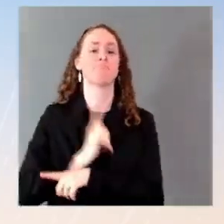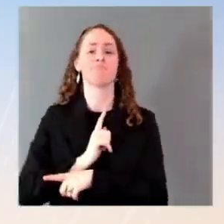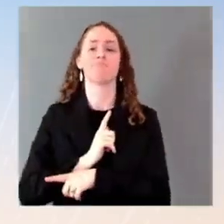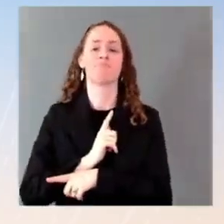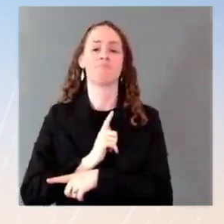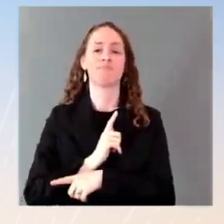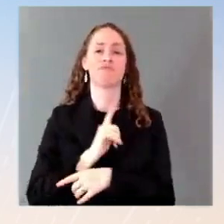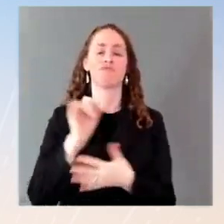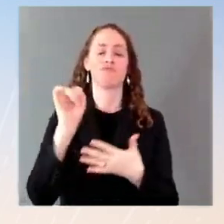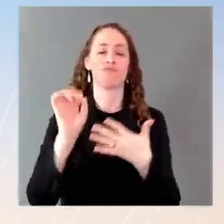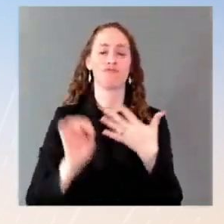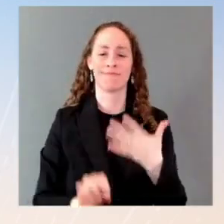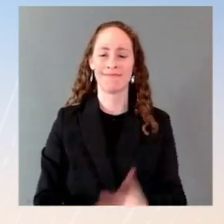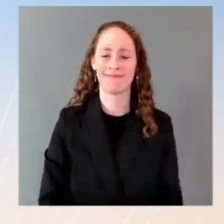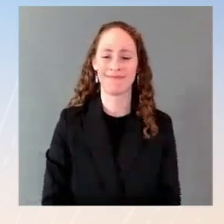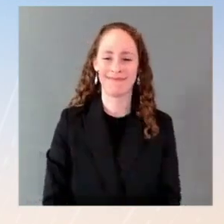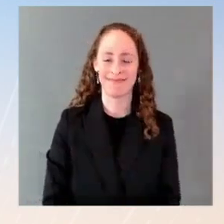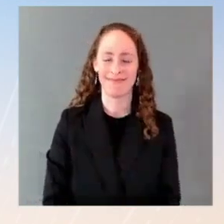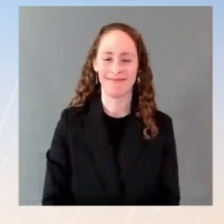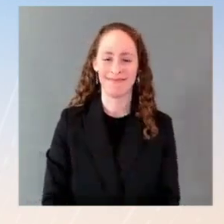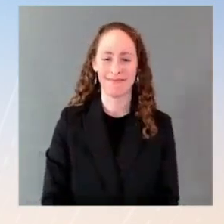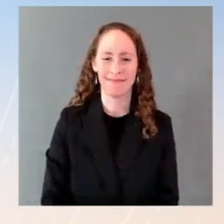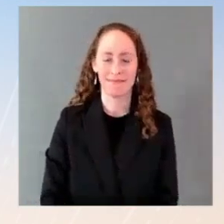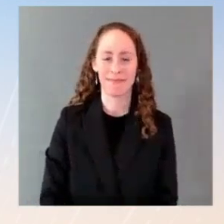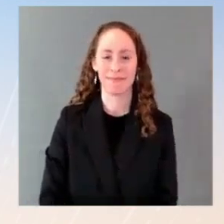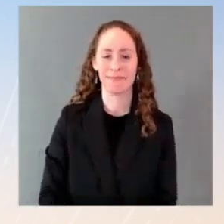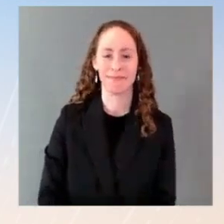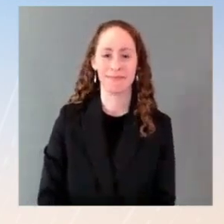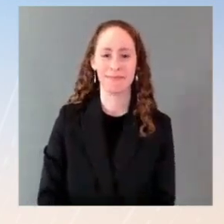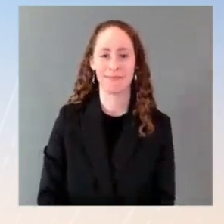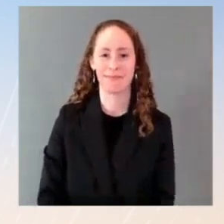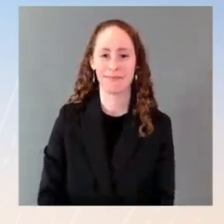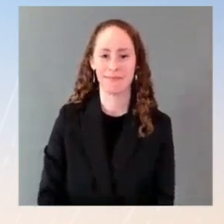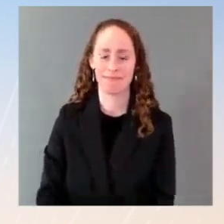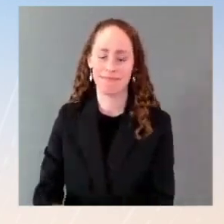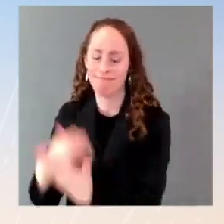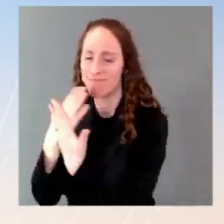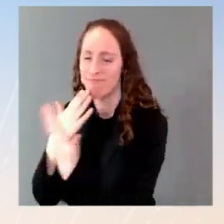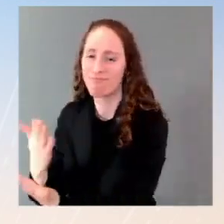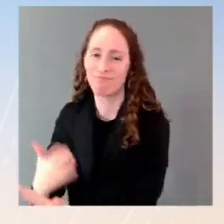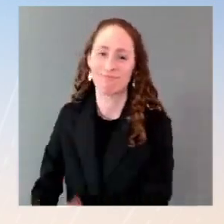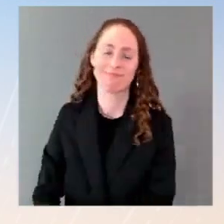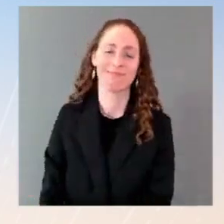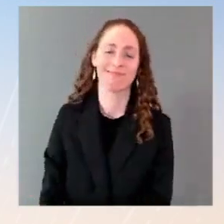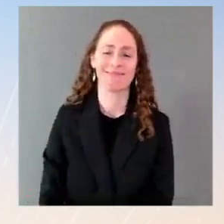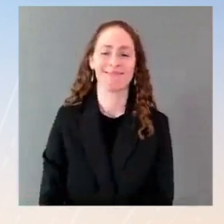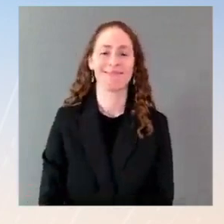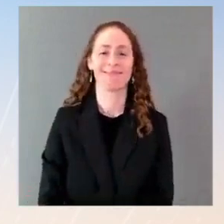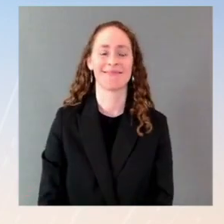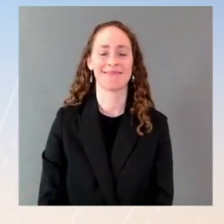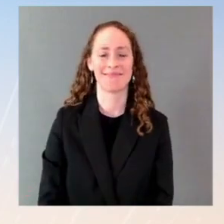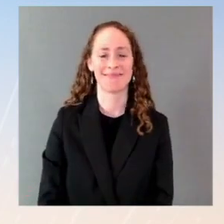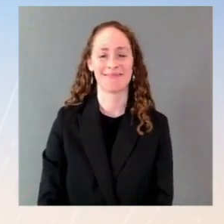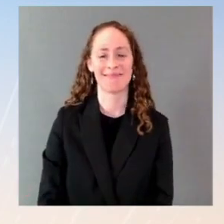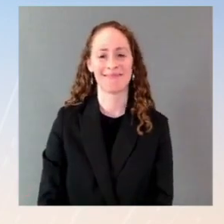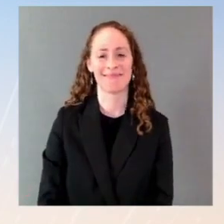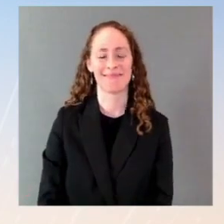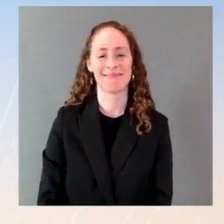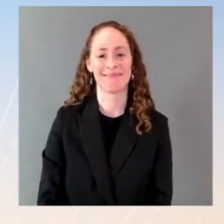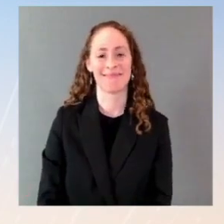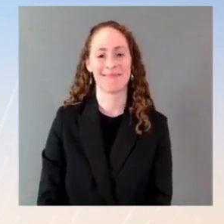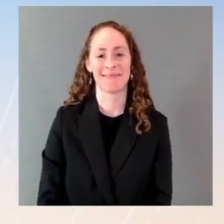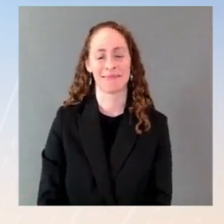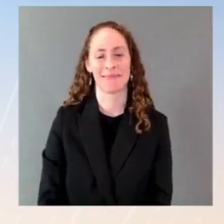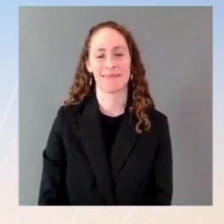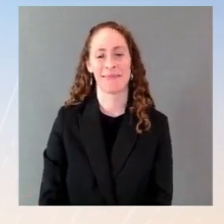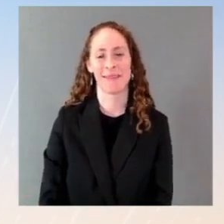Thanks, Jen, and good to see everybody here today. As you all know, President Biden held a secure video call today with President Putin.